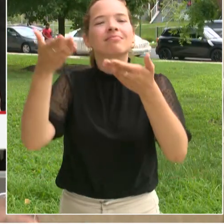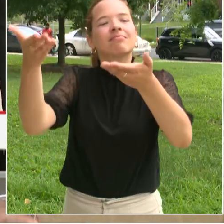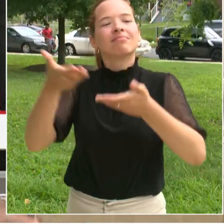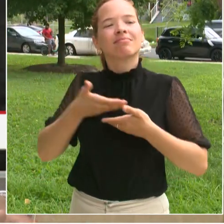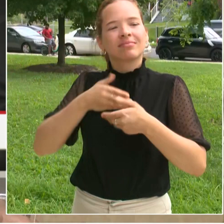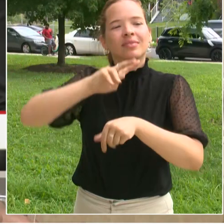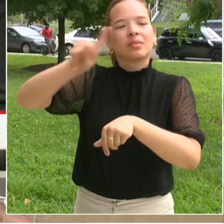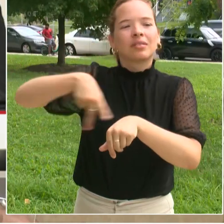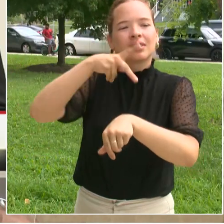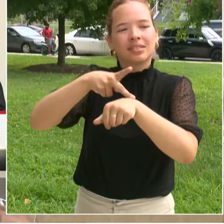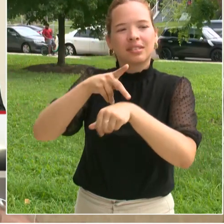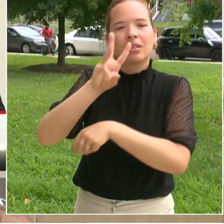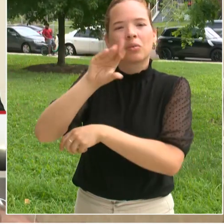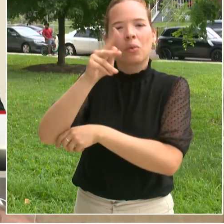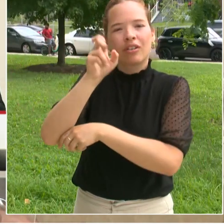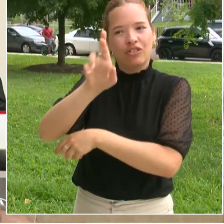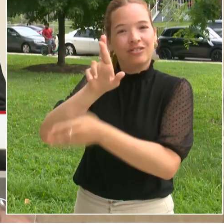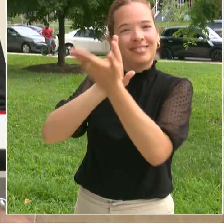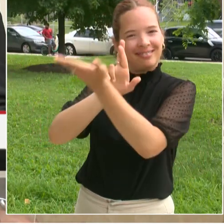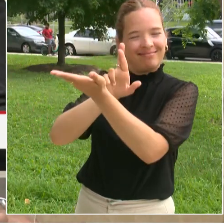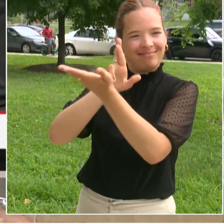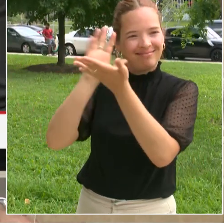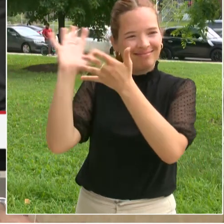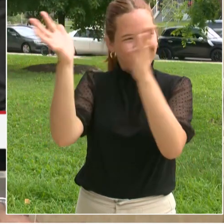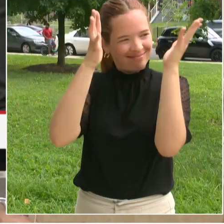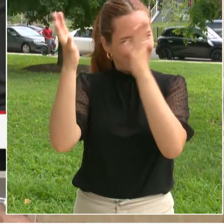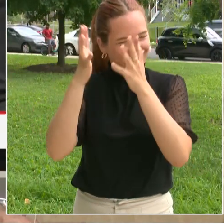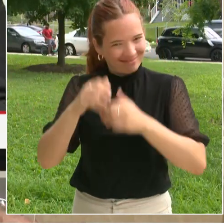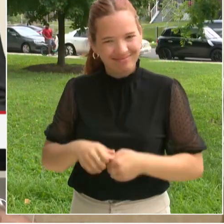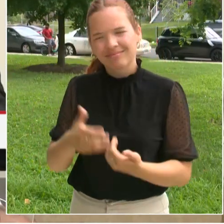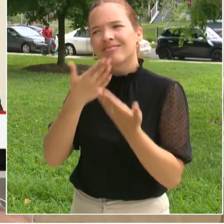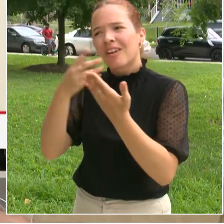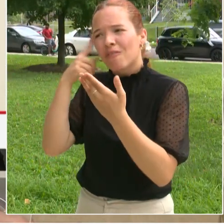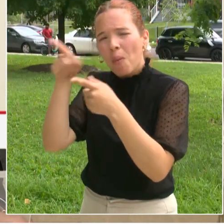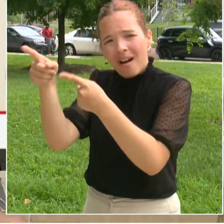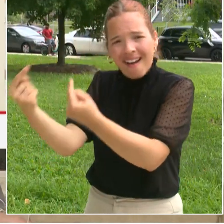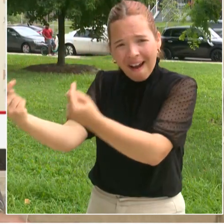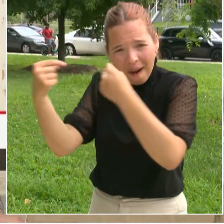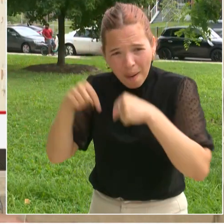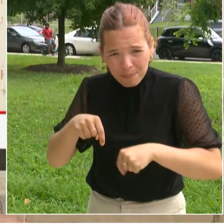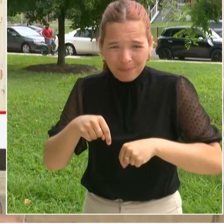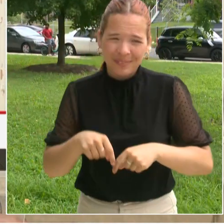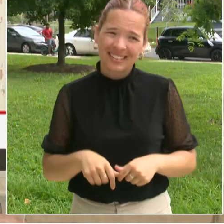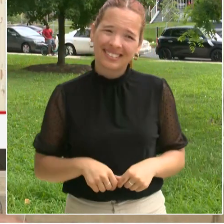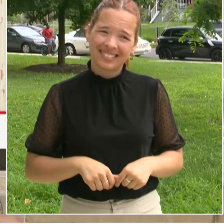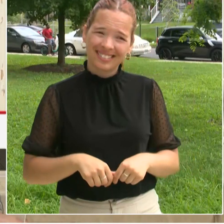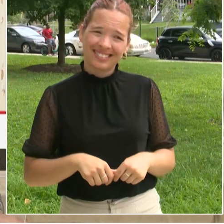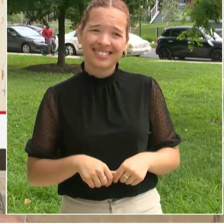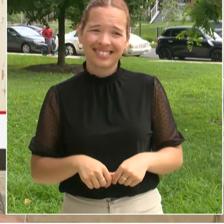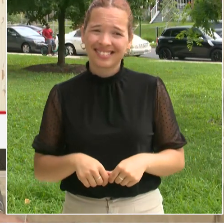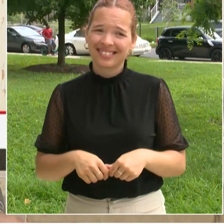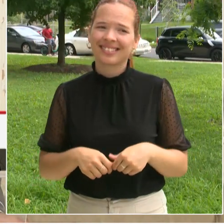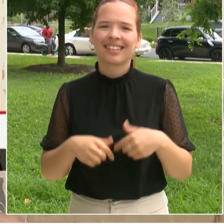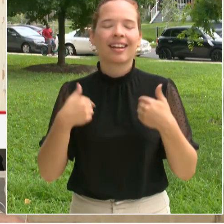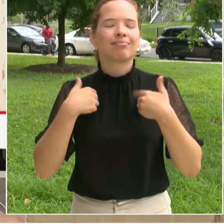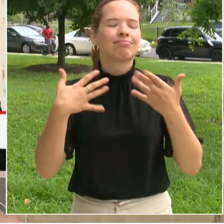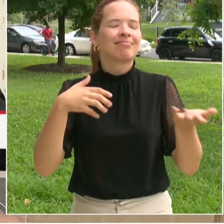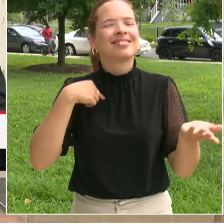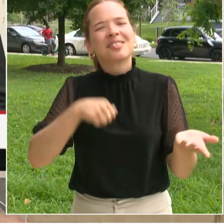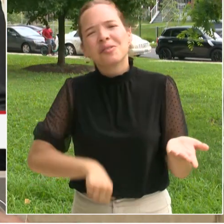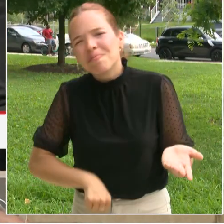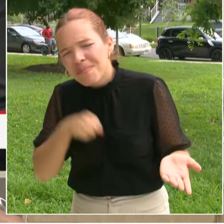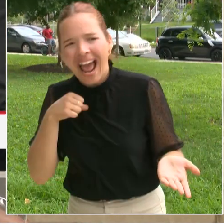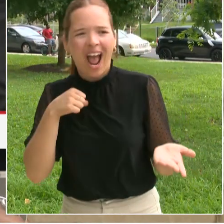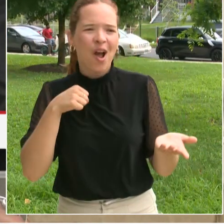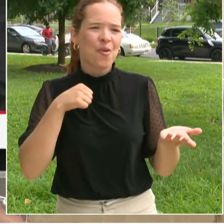It's always a pleasure to be here at Anacostia High School. They have a phenomenal team. And I can't think of a better